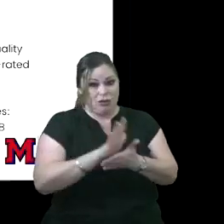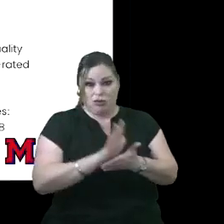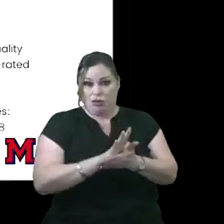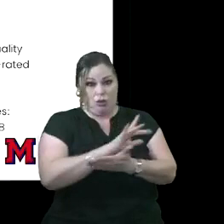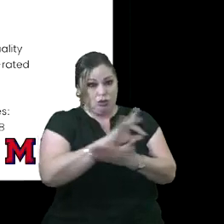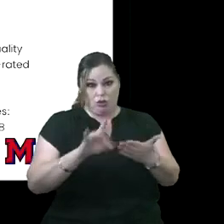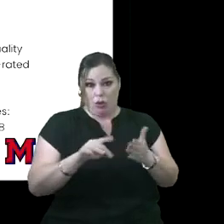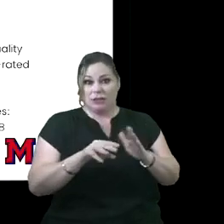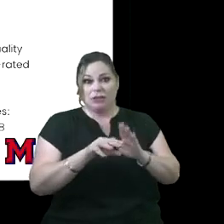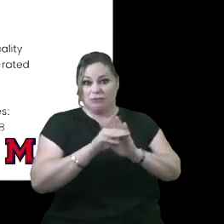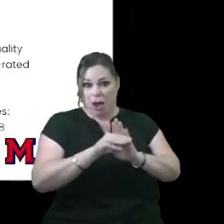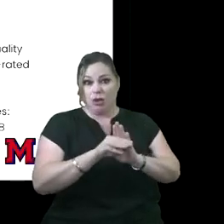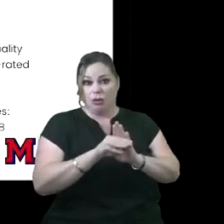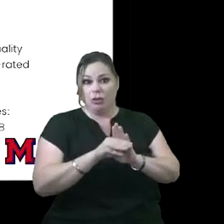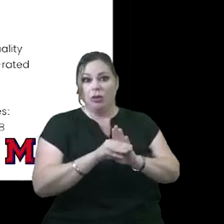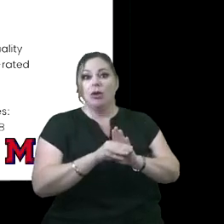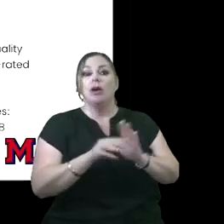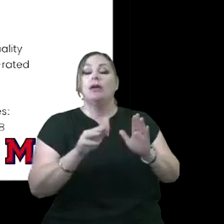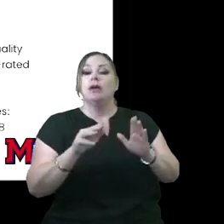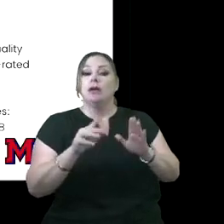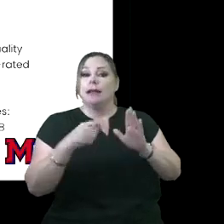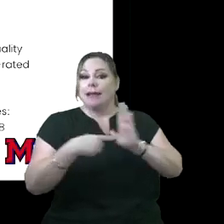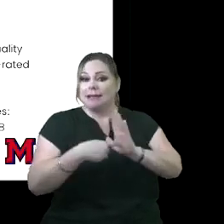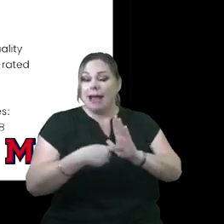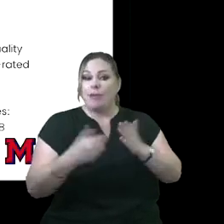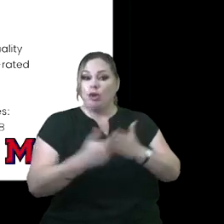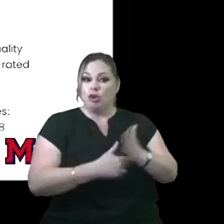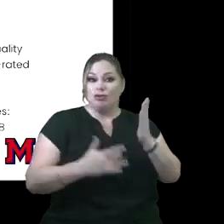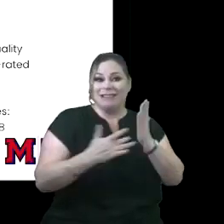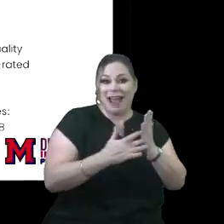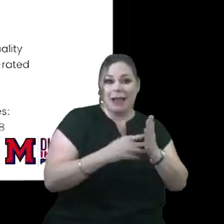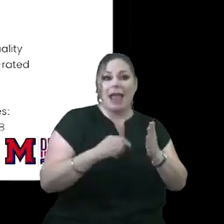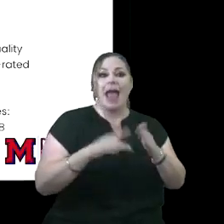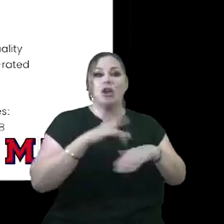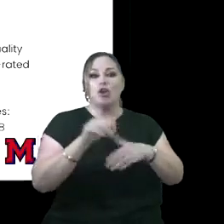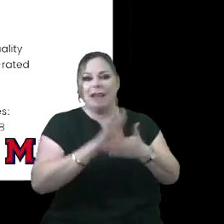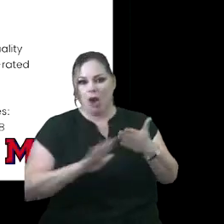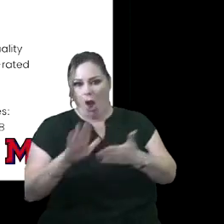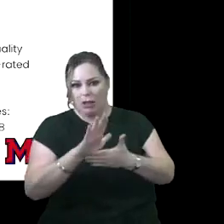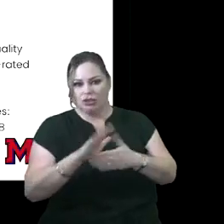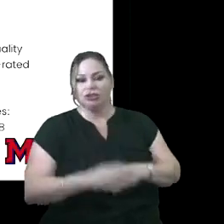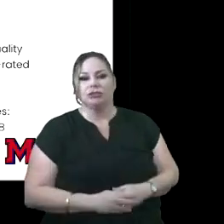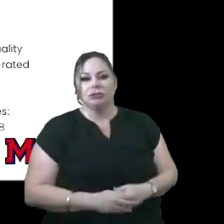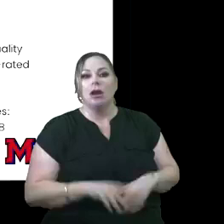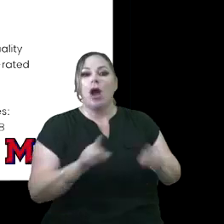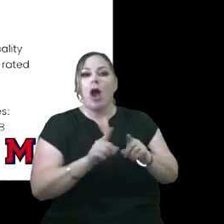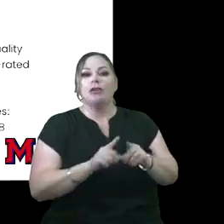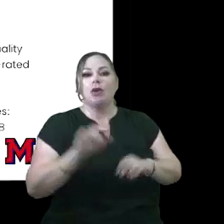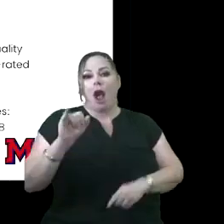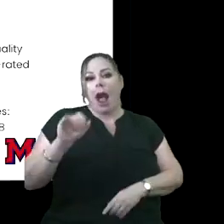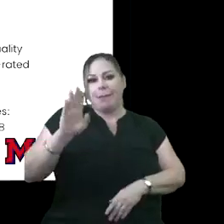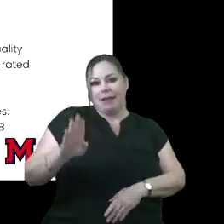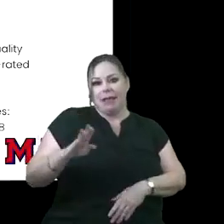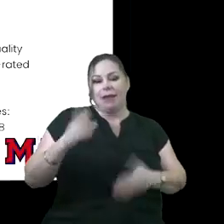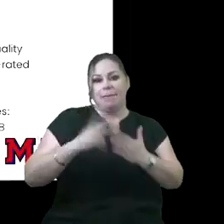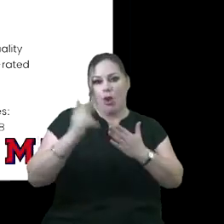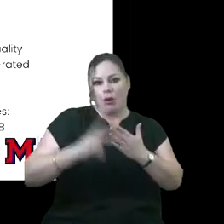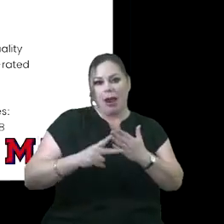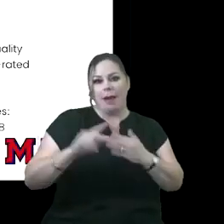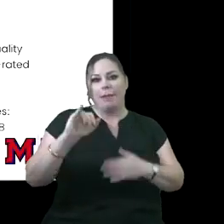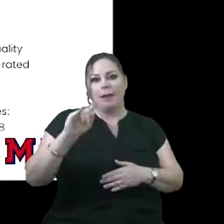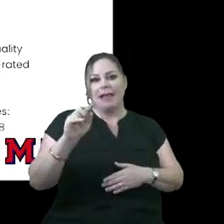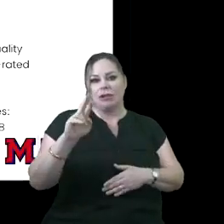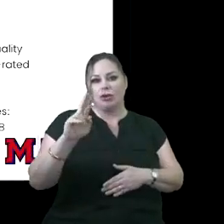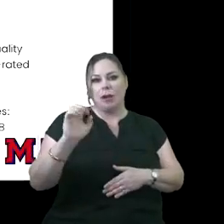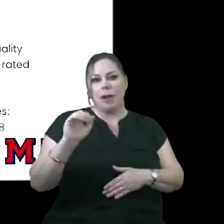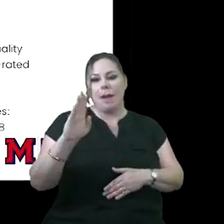choice models with respect to new tech and early college and our interbaccalaureate program IB. However,